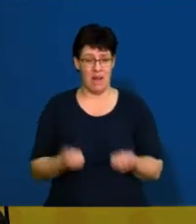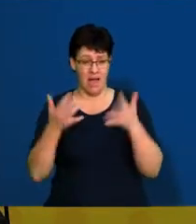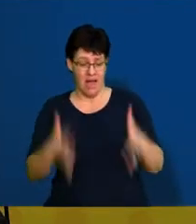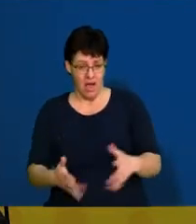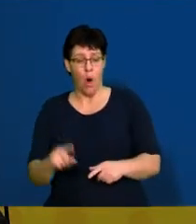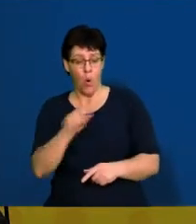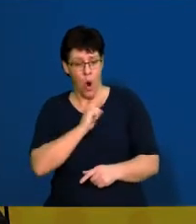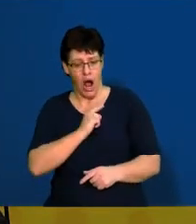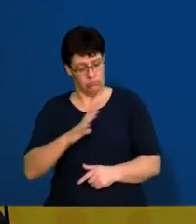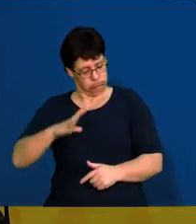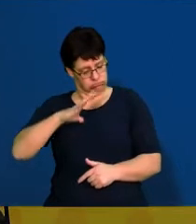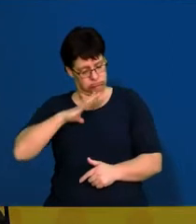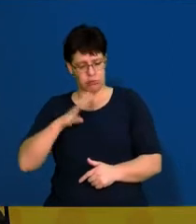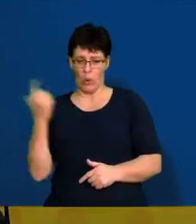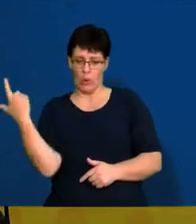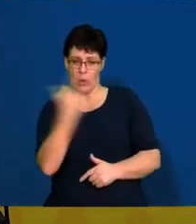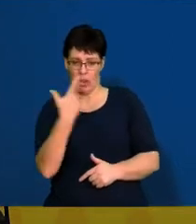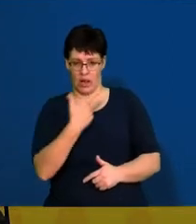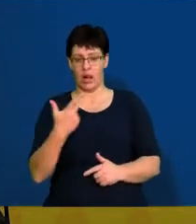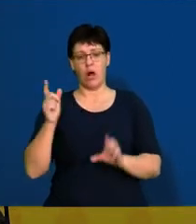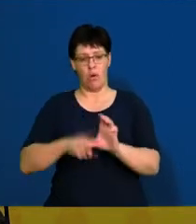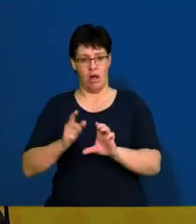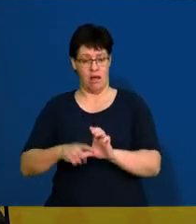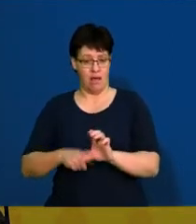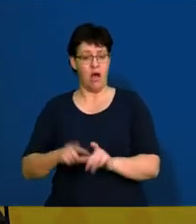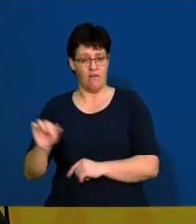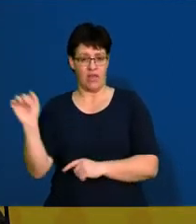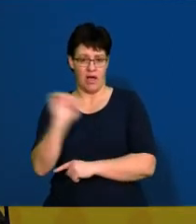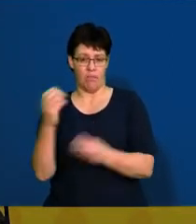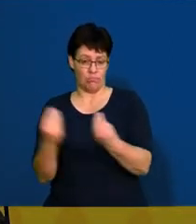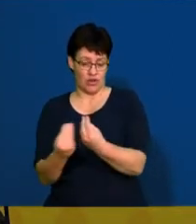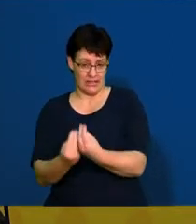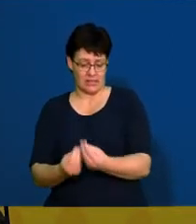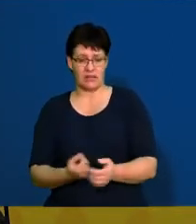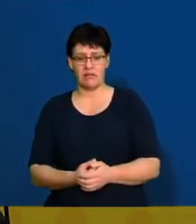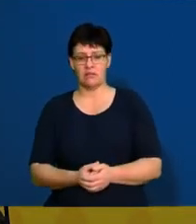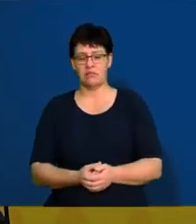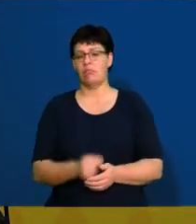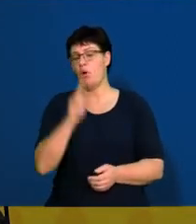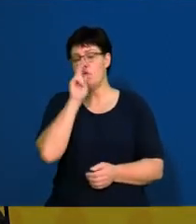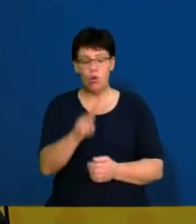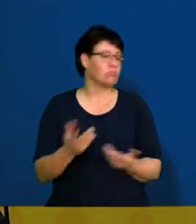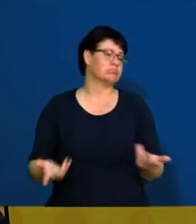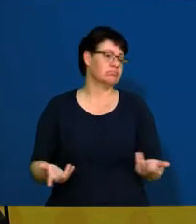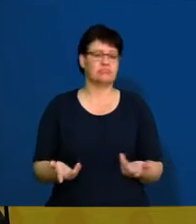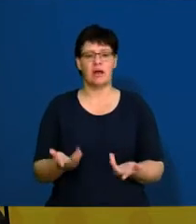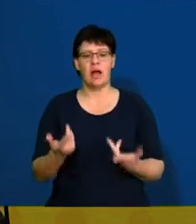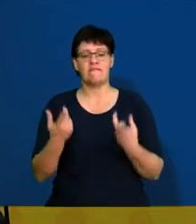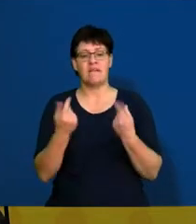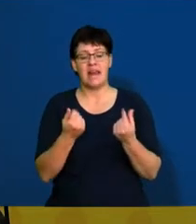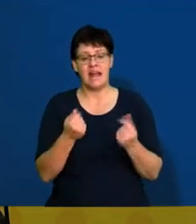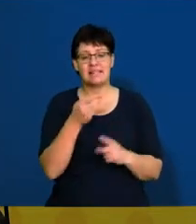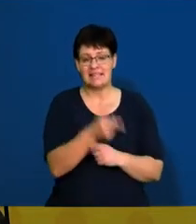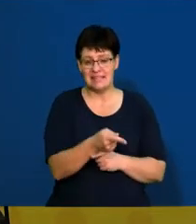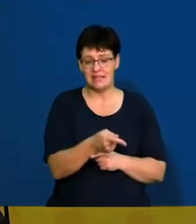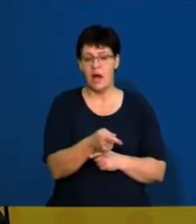in the world because they pride themselves on the quality of their products. So, if you look, as I mentioned earlier, in